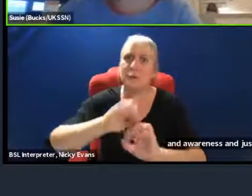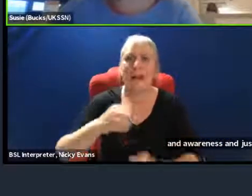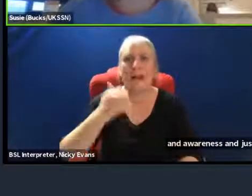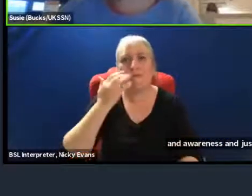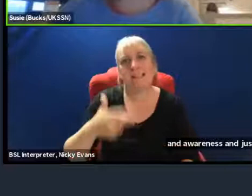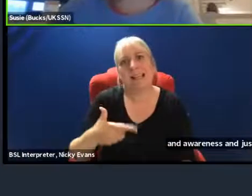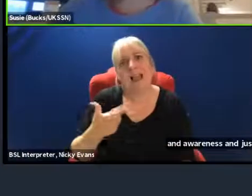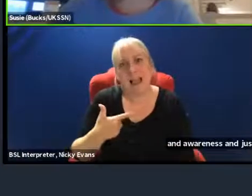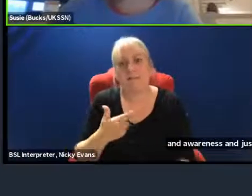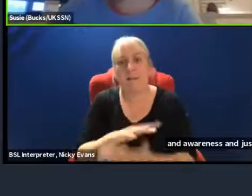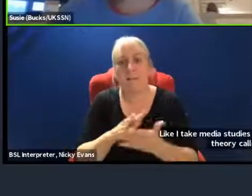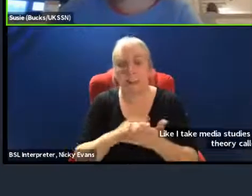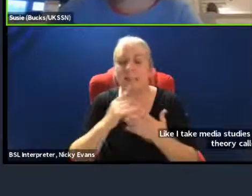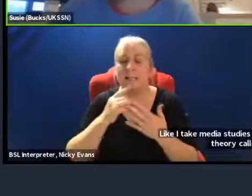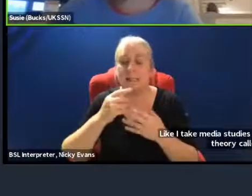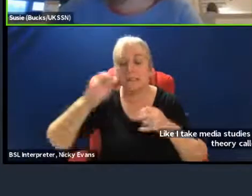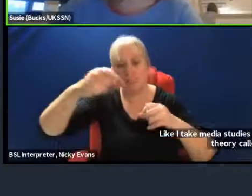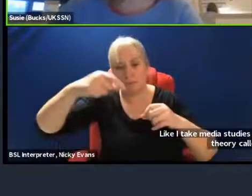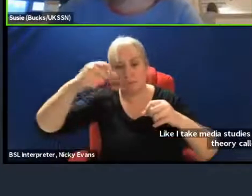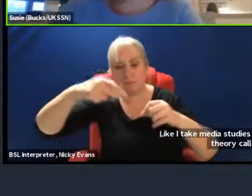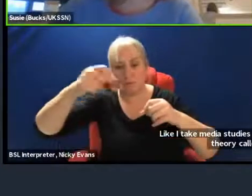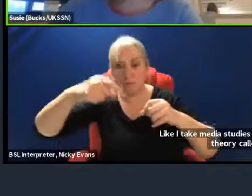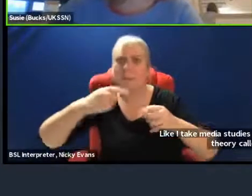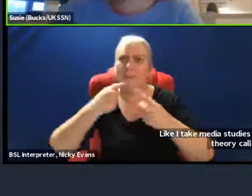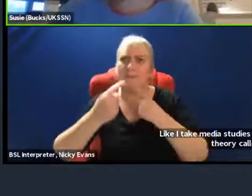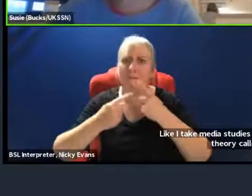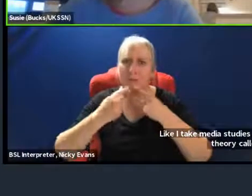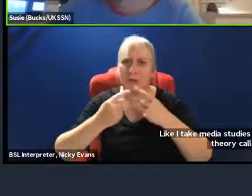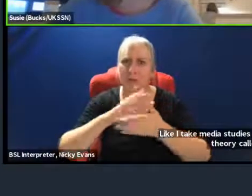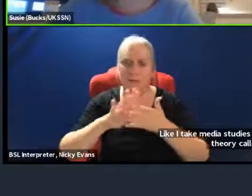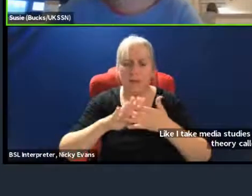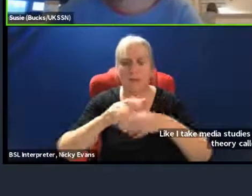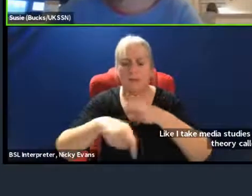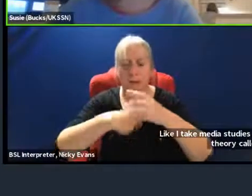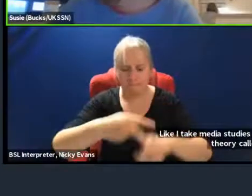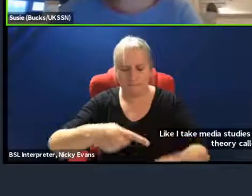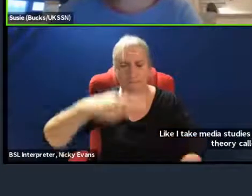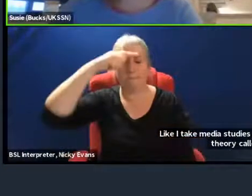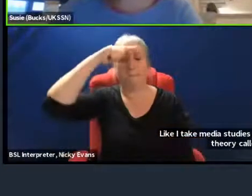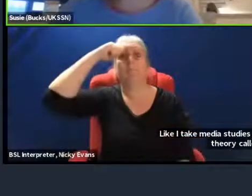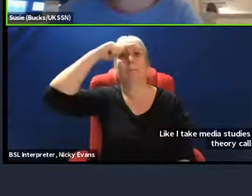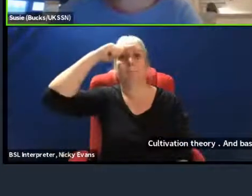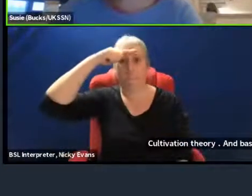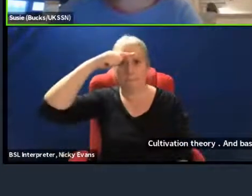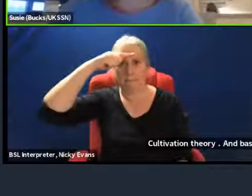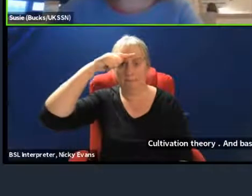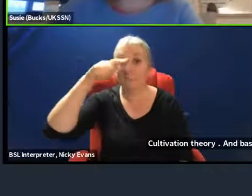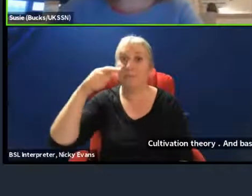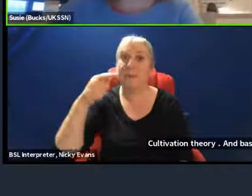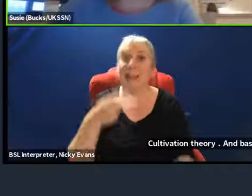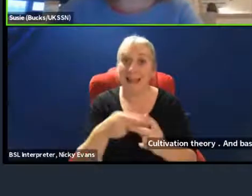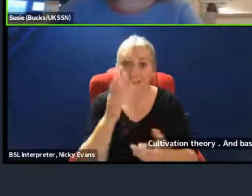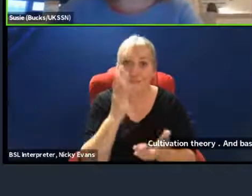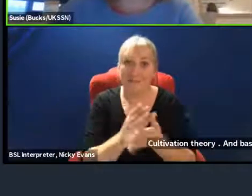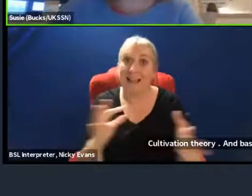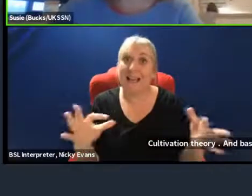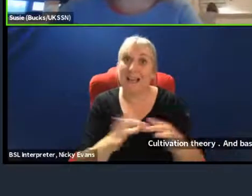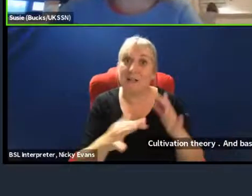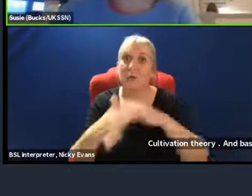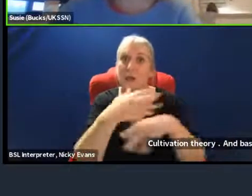And I believe if that happens in terms of climate change, then I think we will have a bigger impact.